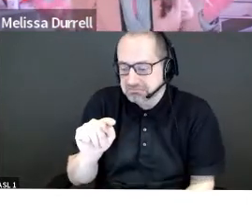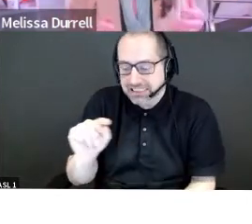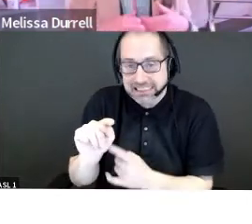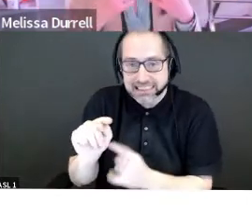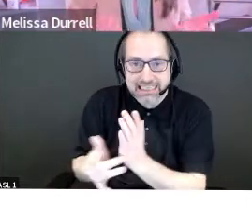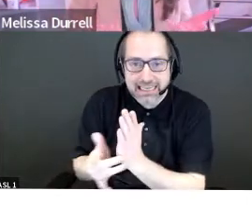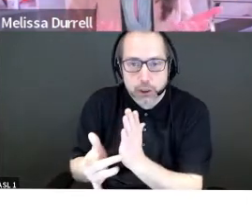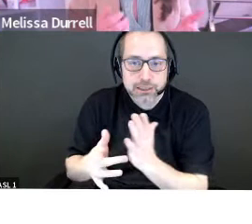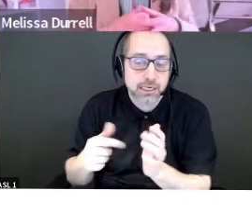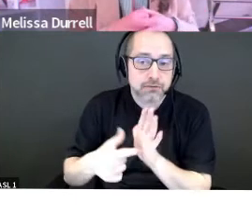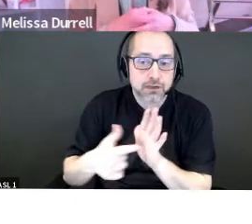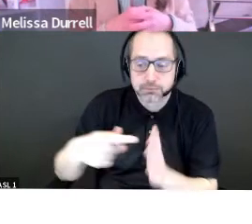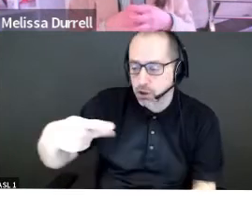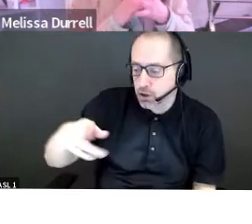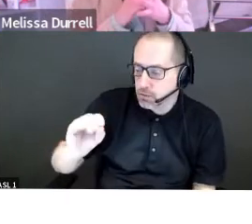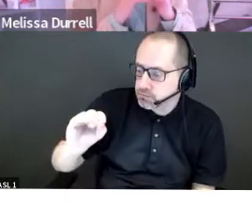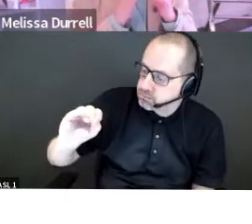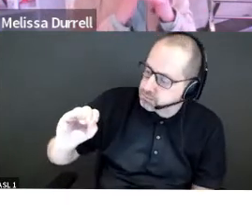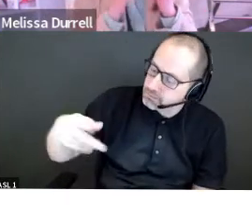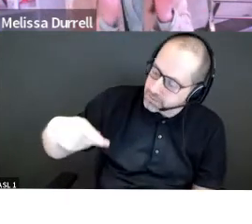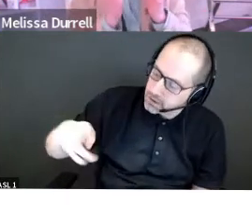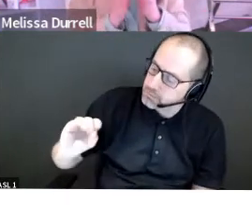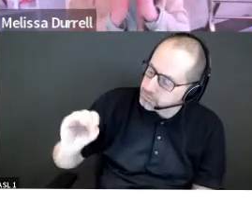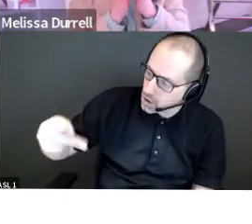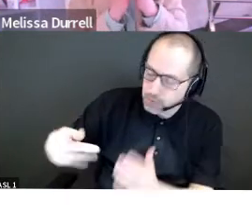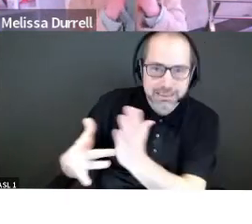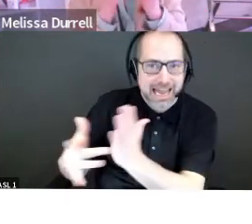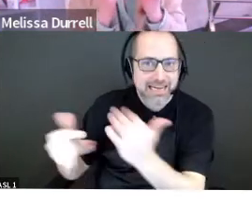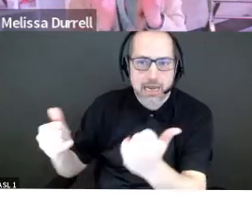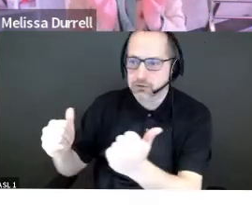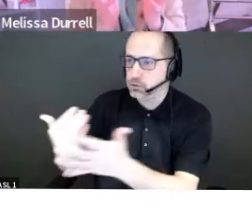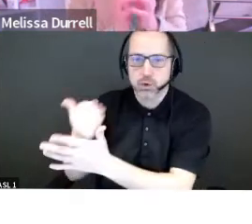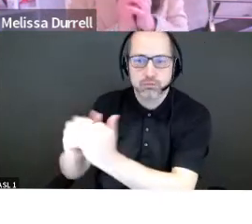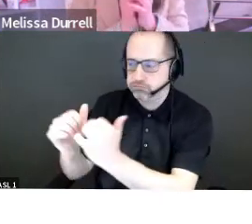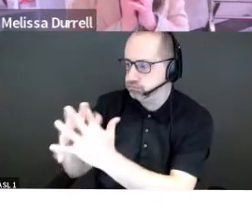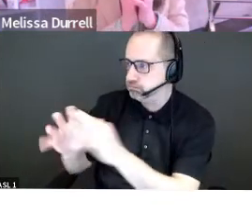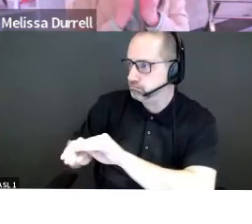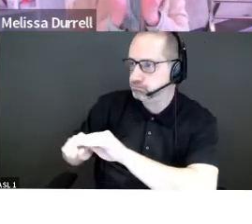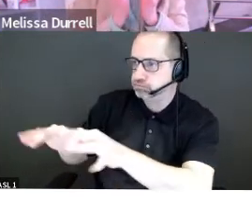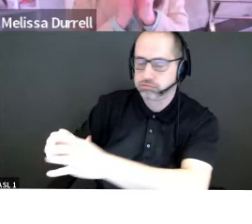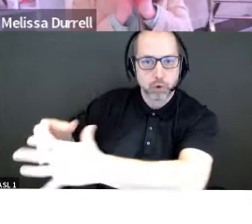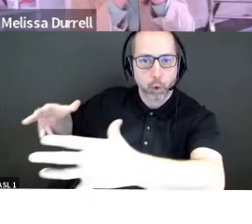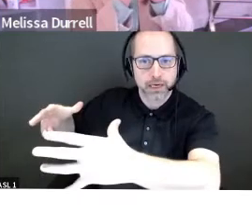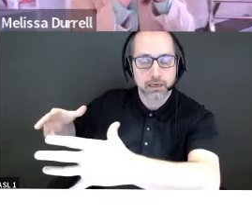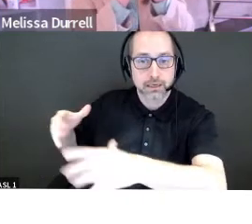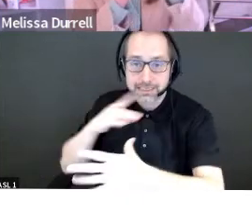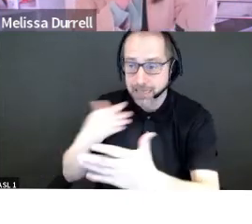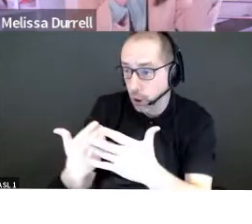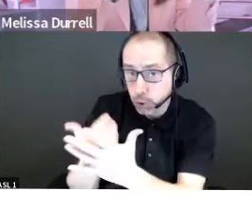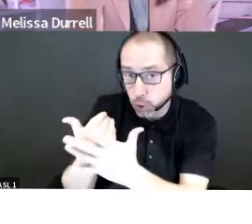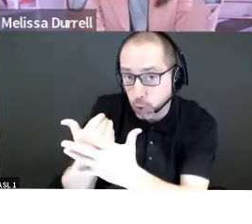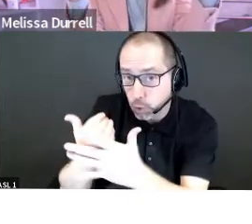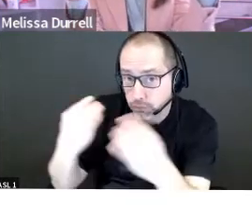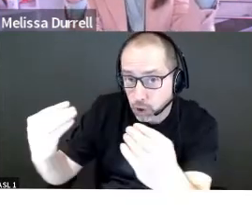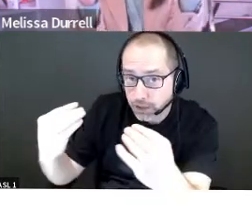now prop tech is a really fast growing space. So, you know, is there, is this a new market and, and it's so, you know, what